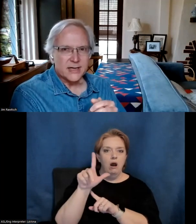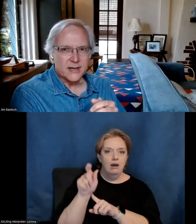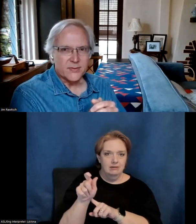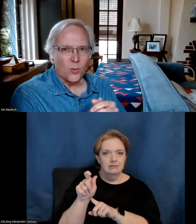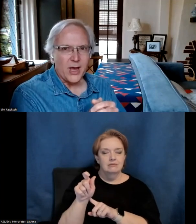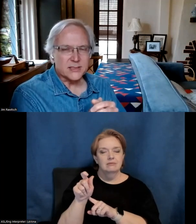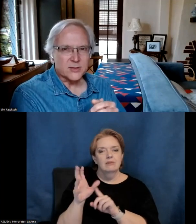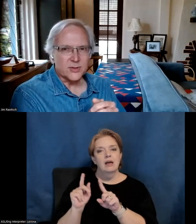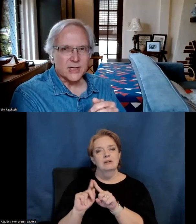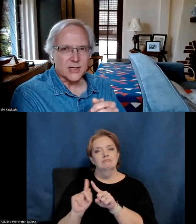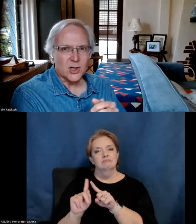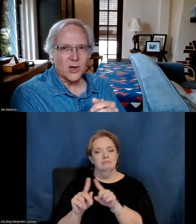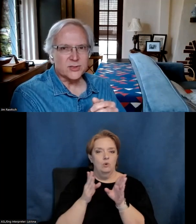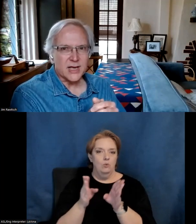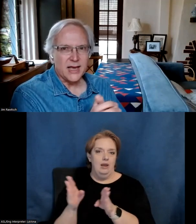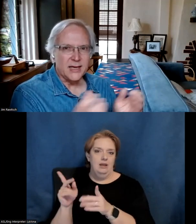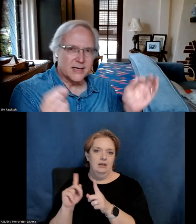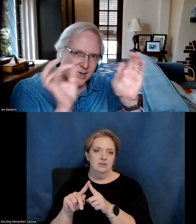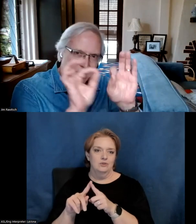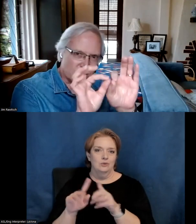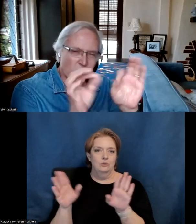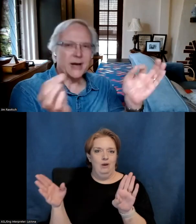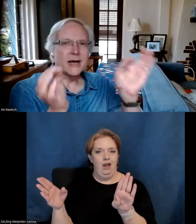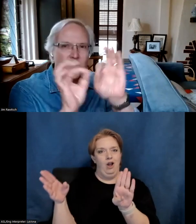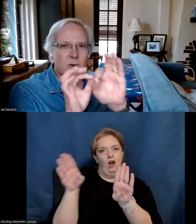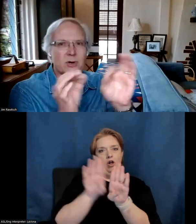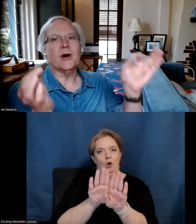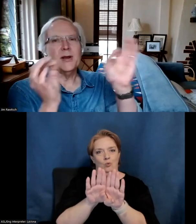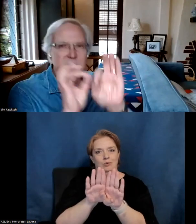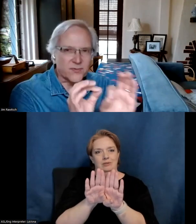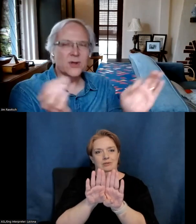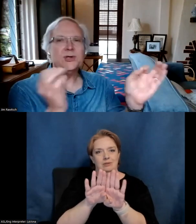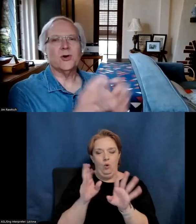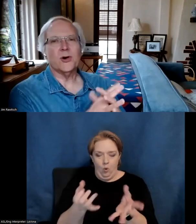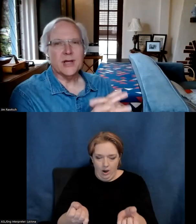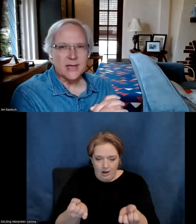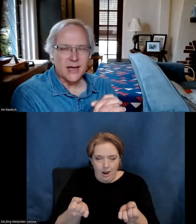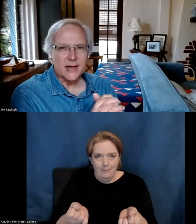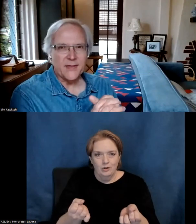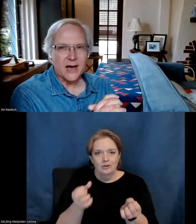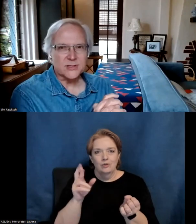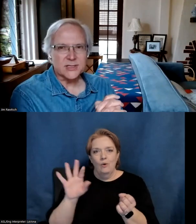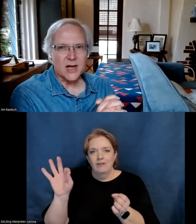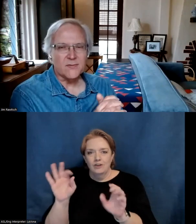the, uh, the ways to, uh, close a door on a cupboard or on a piece of furniture or on the house itself.